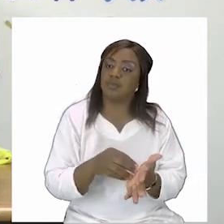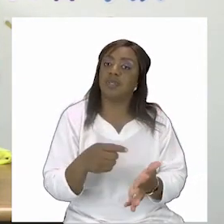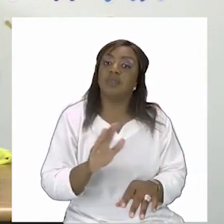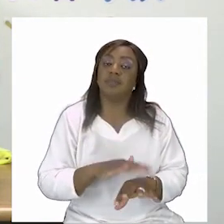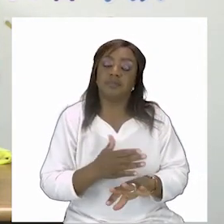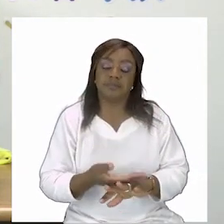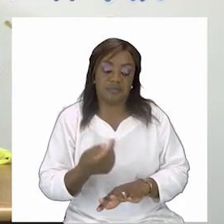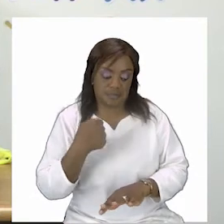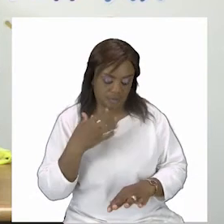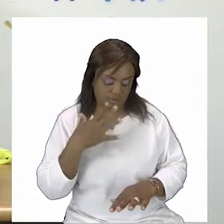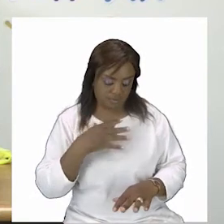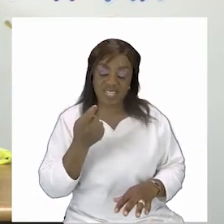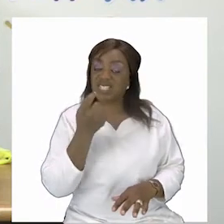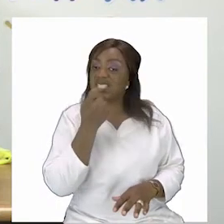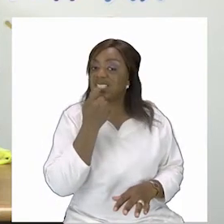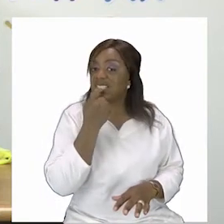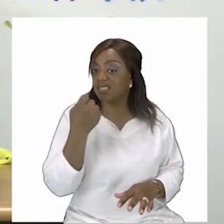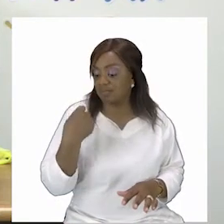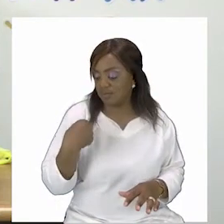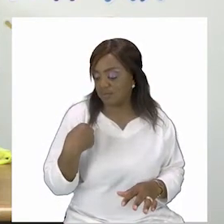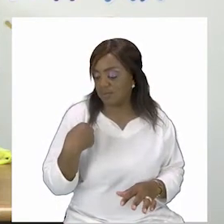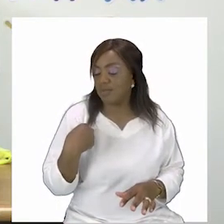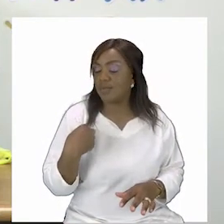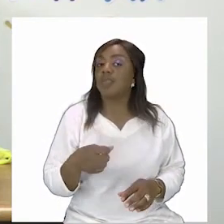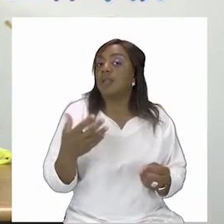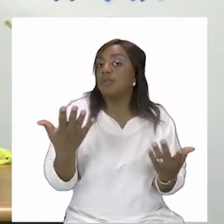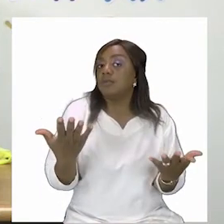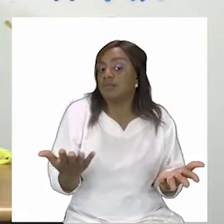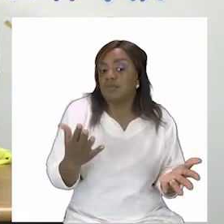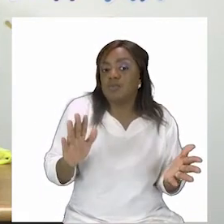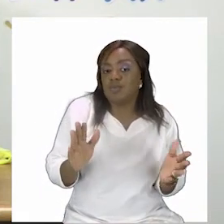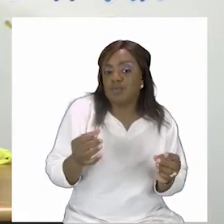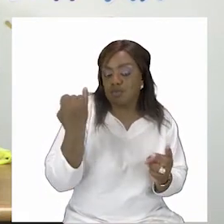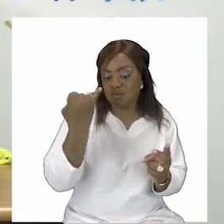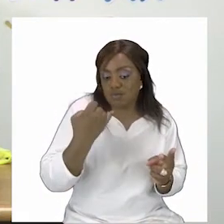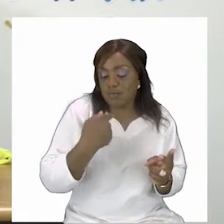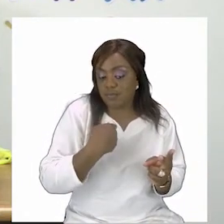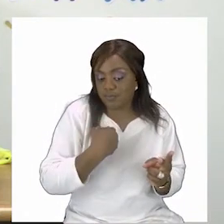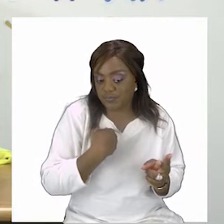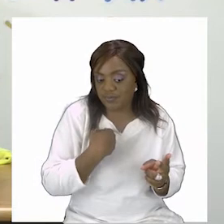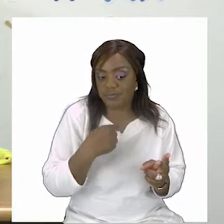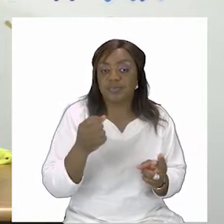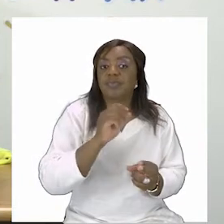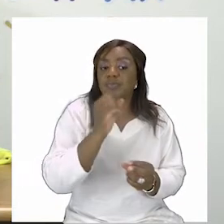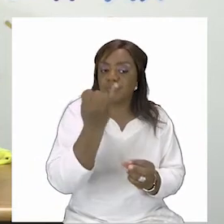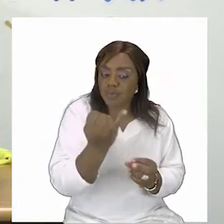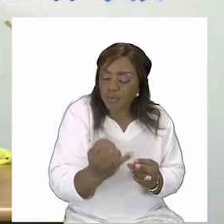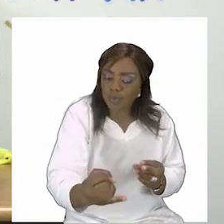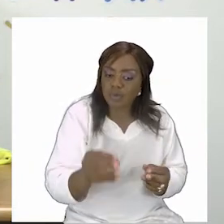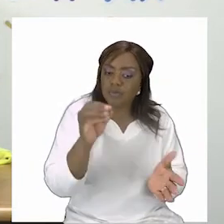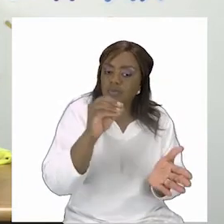to wear the color maroon so if someone was drawing me and my family they would